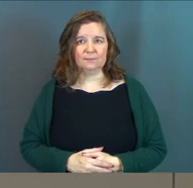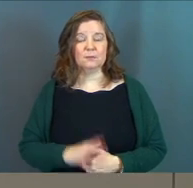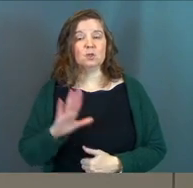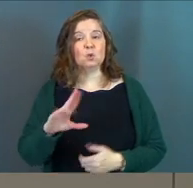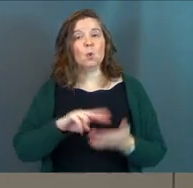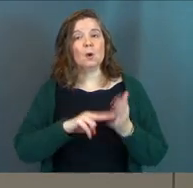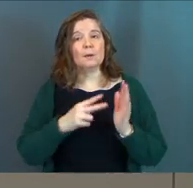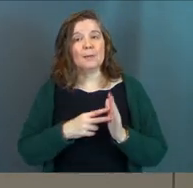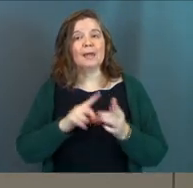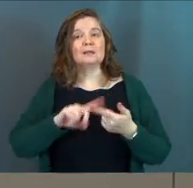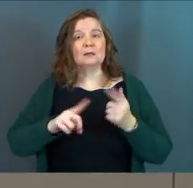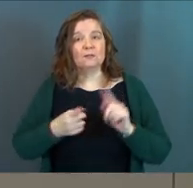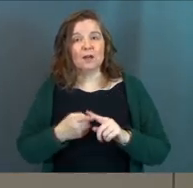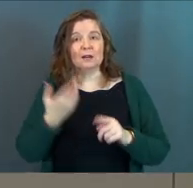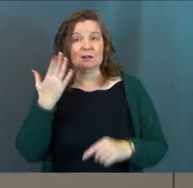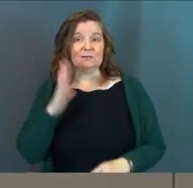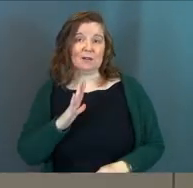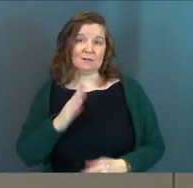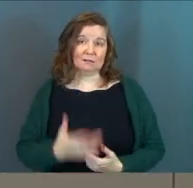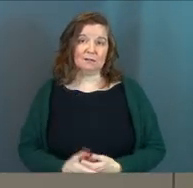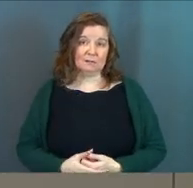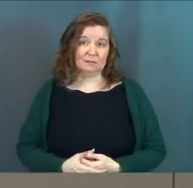You're meant to be the friend of God.